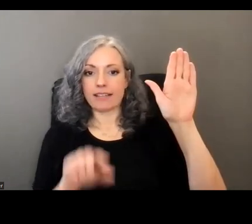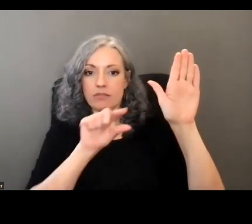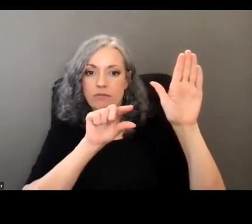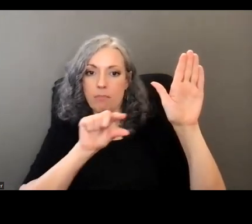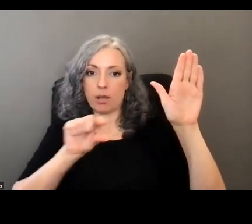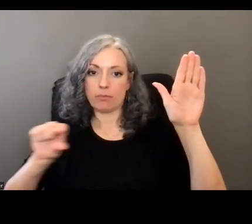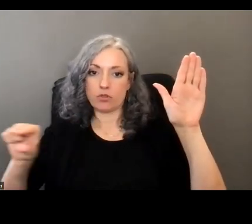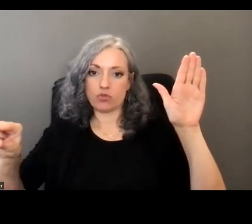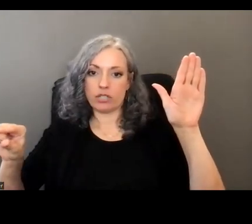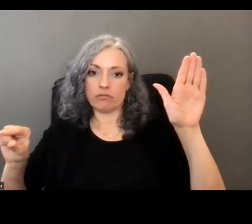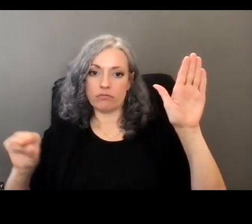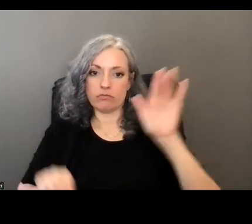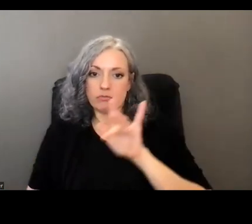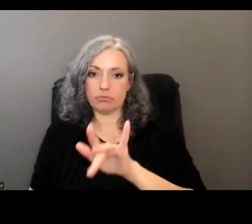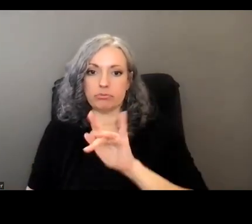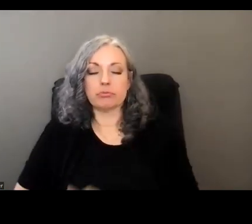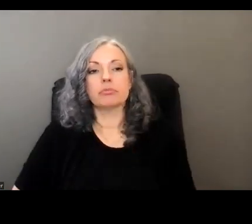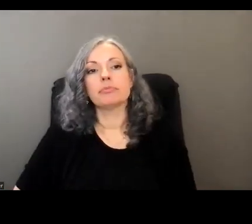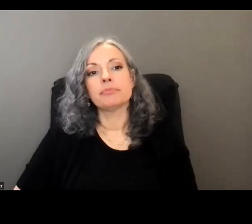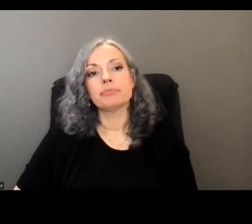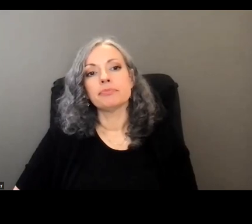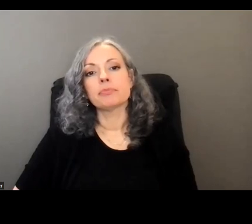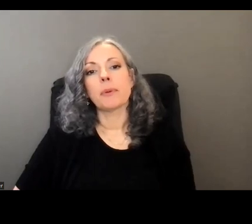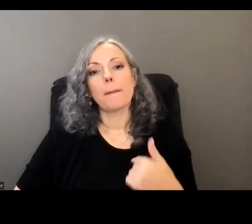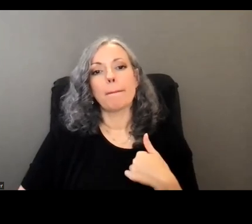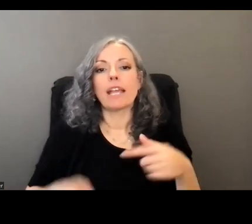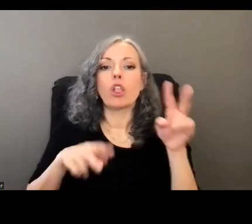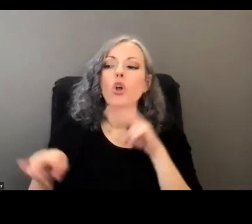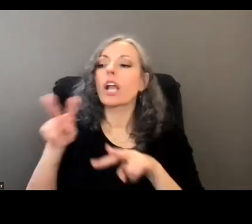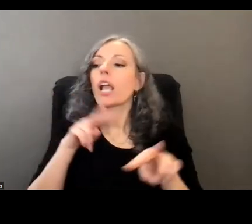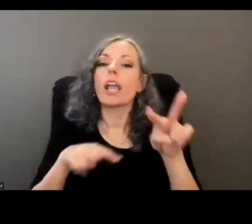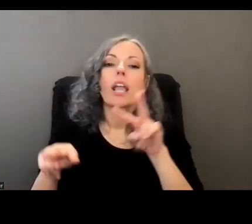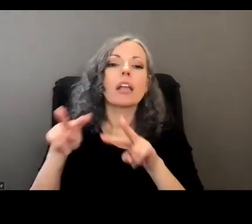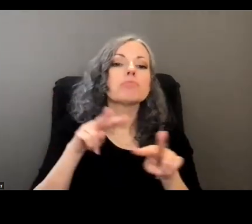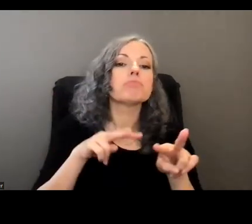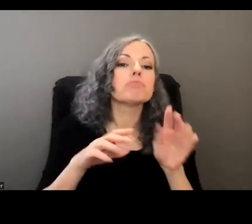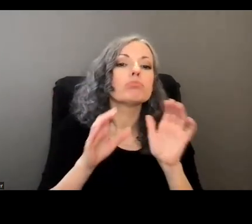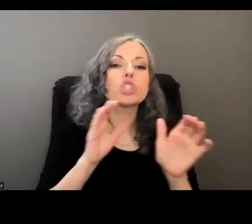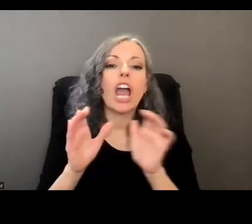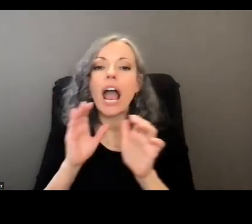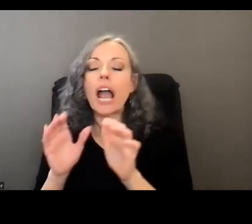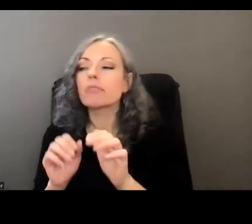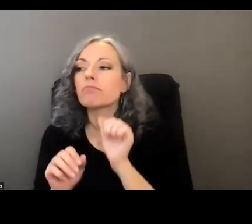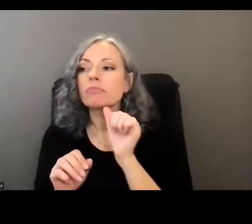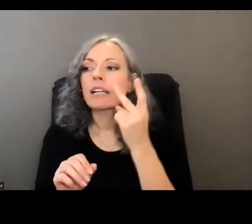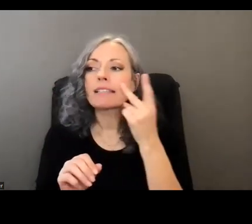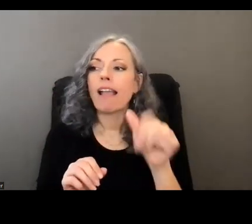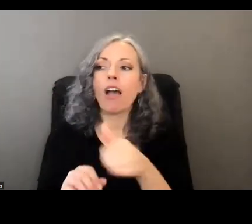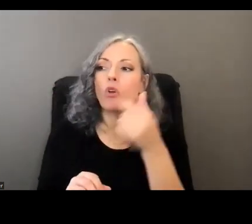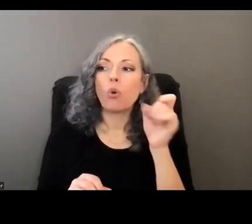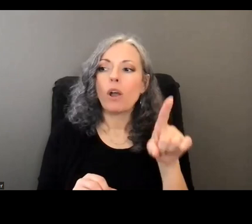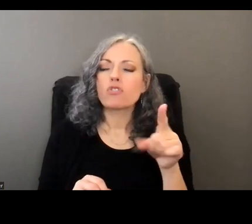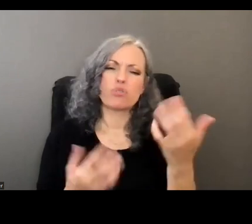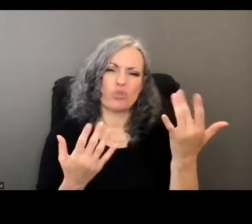screen going through the chat i'm not seeing any other questions that are coming so we'll just give it